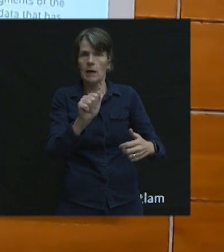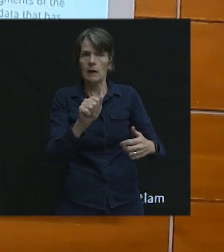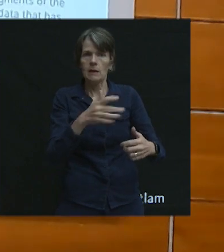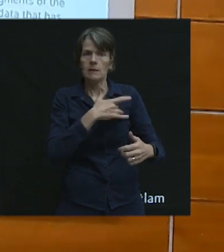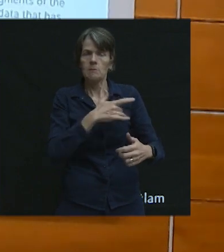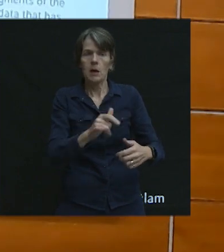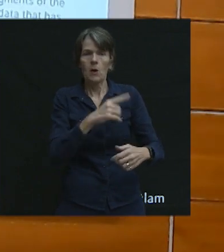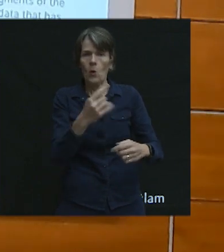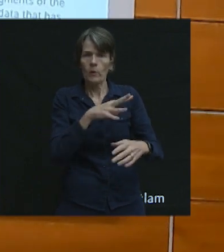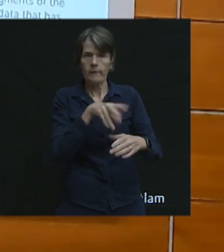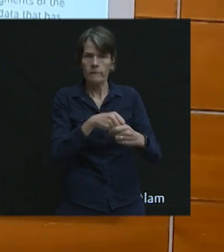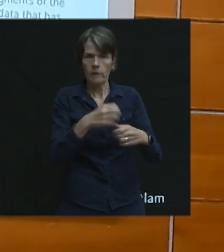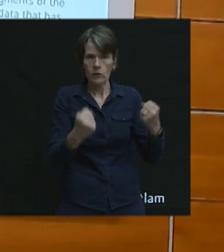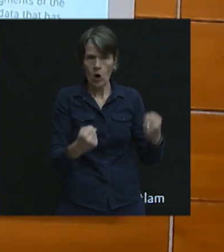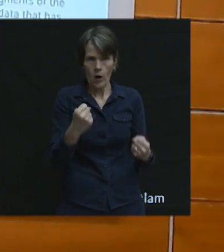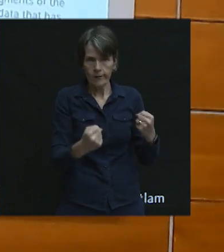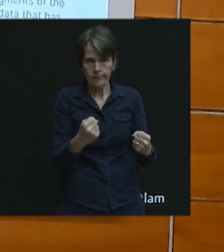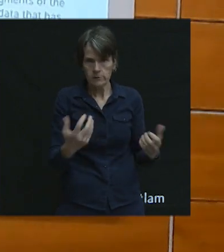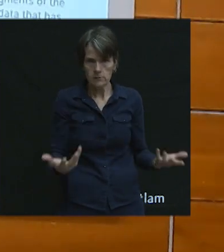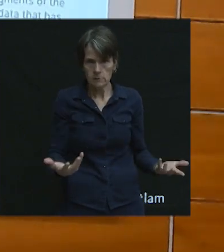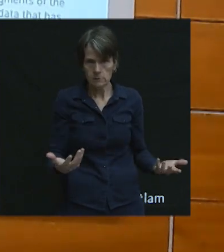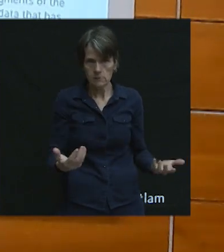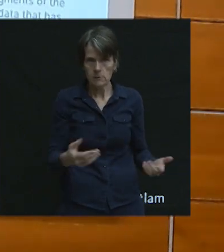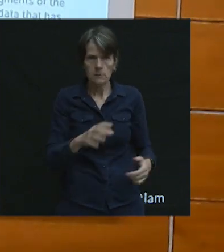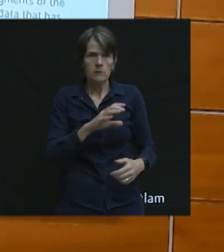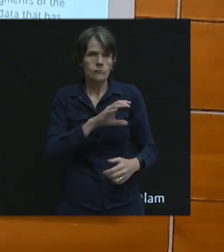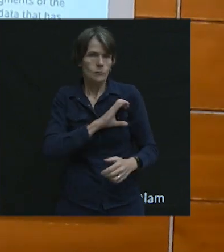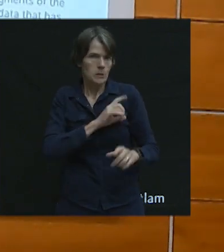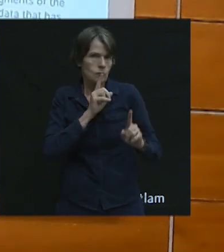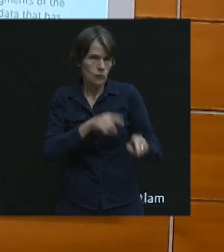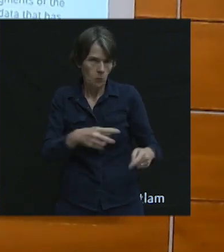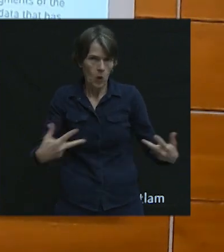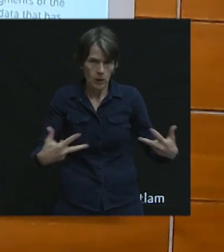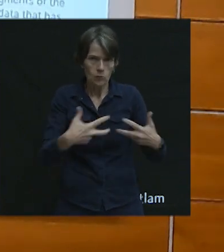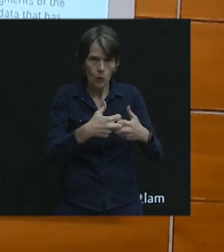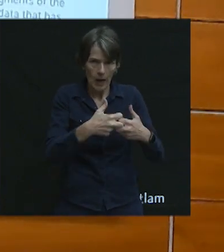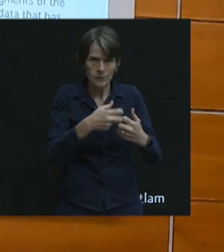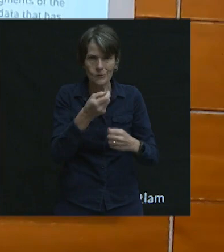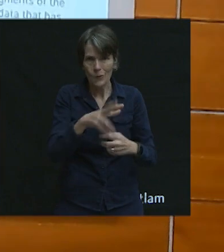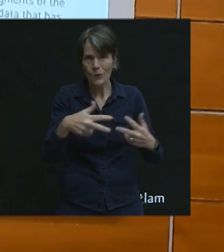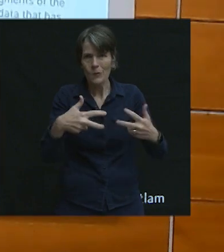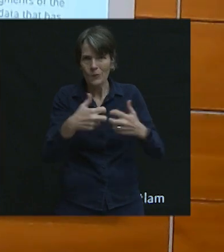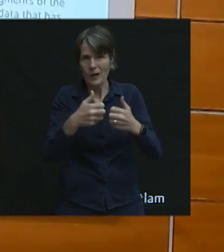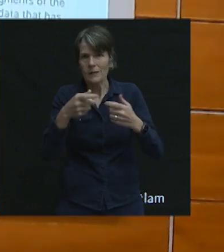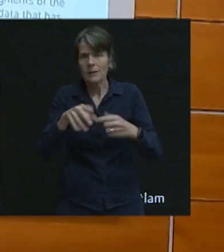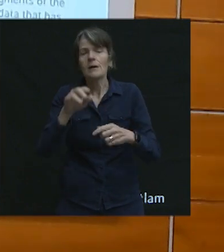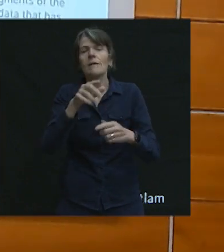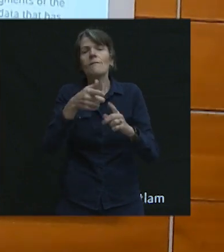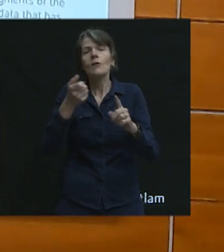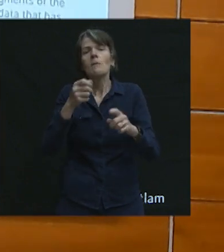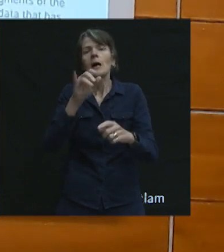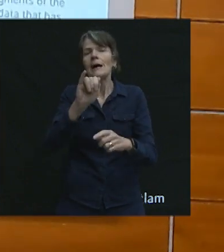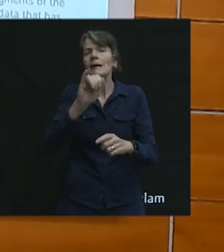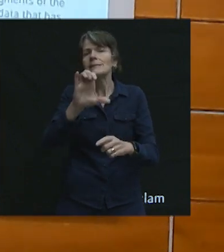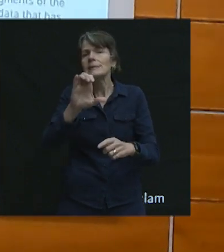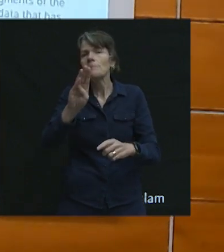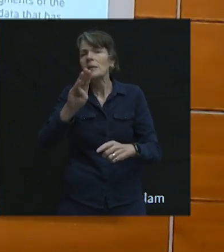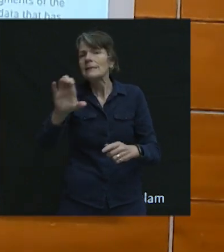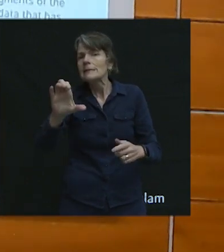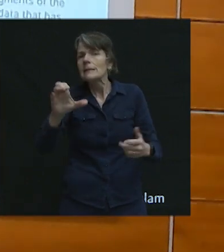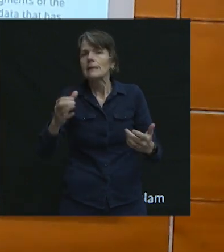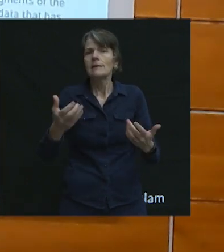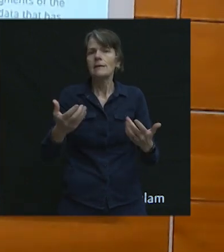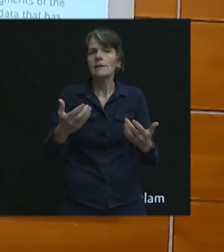they only involve motor vehicles. So, that's police reported crashes or crashes that are through ICBC. They